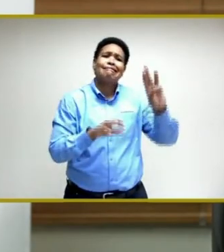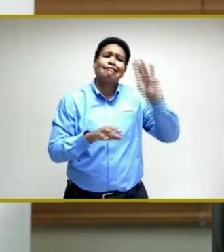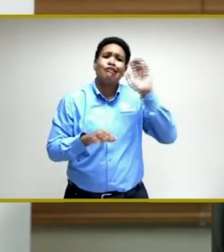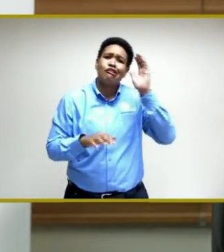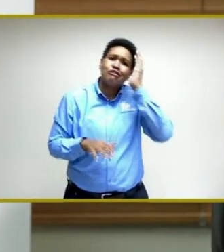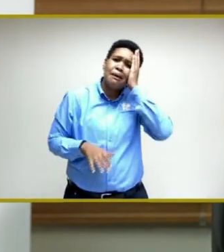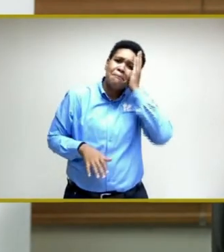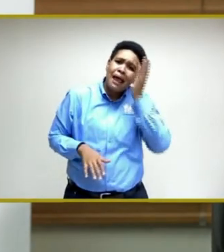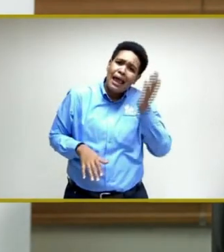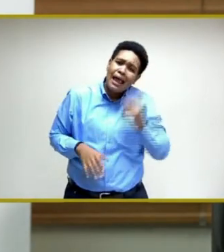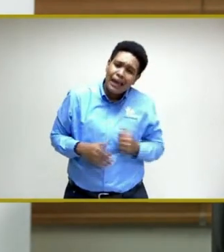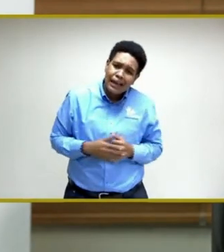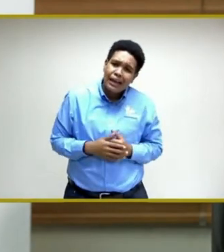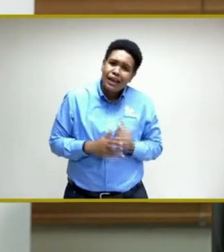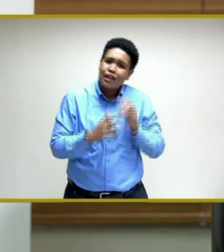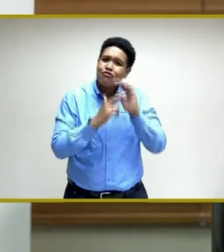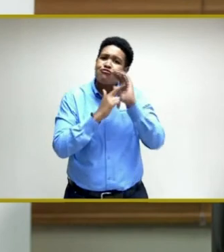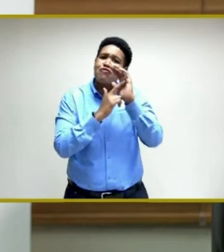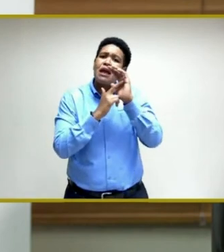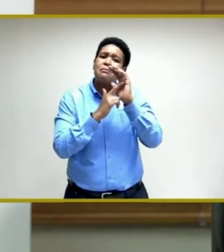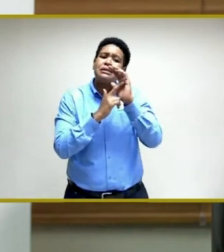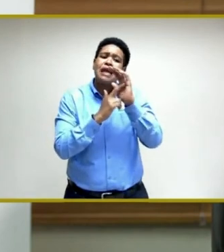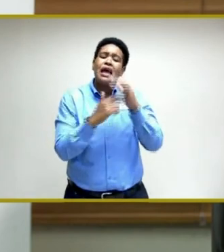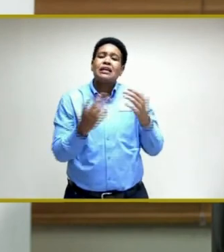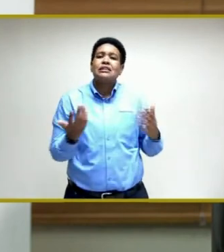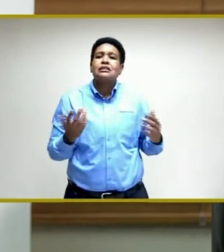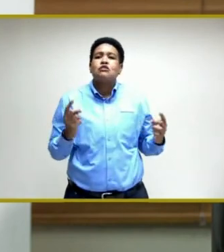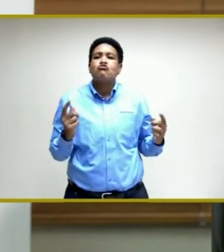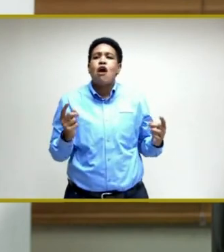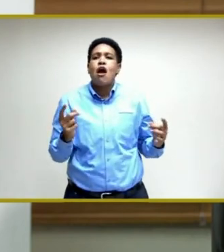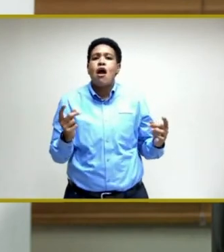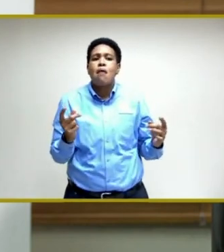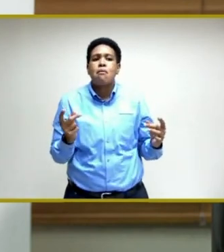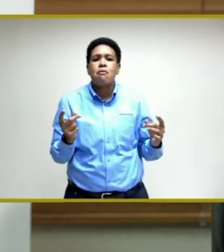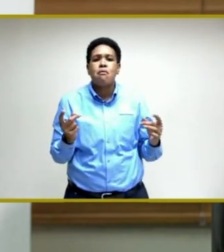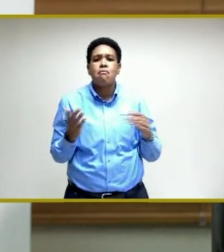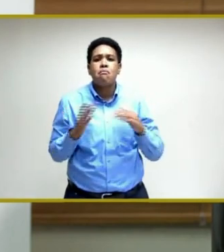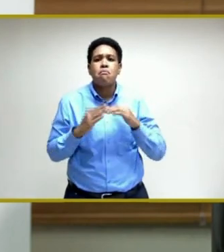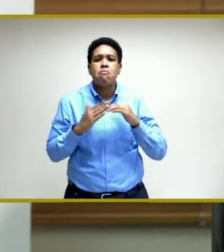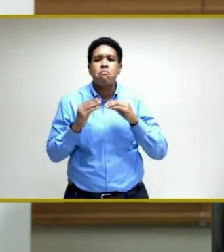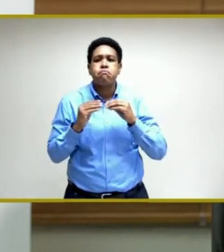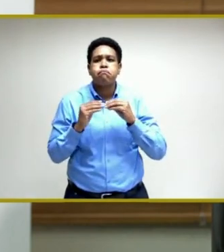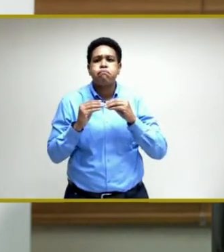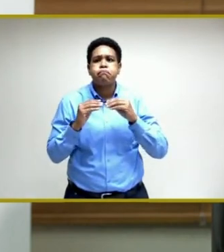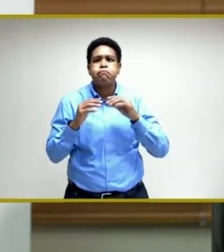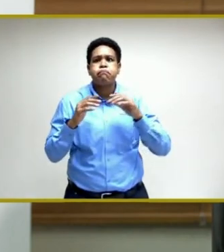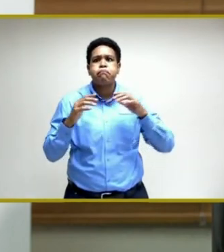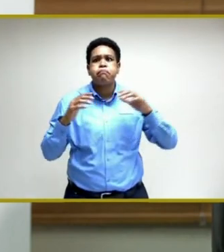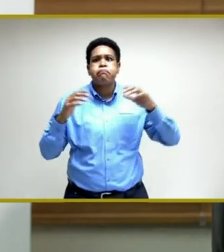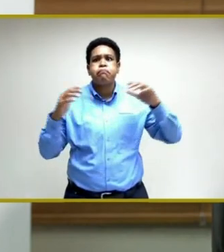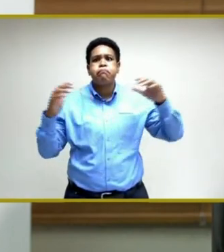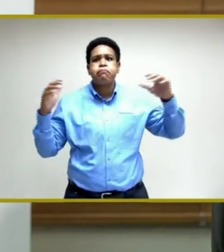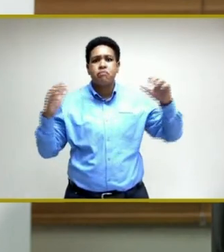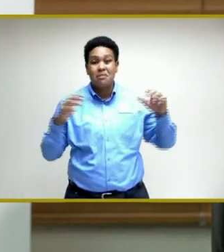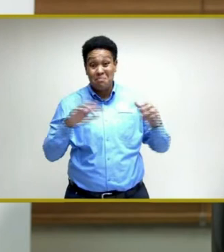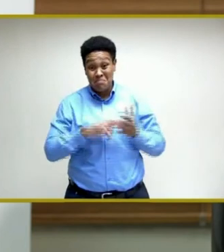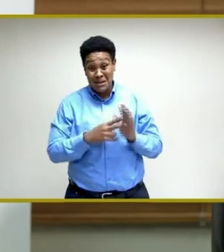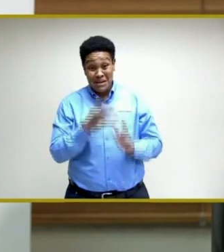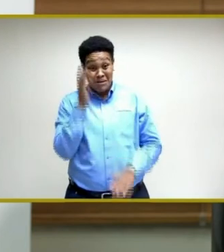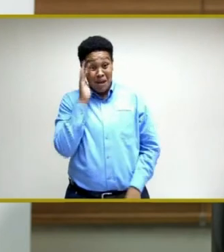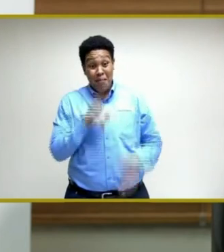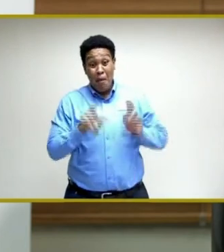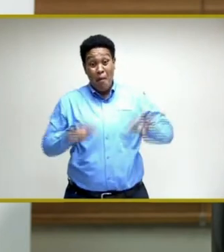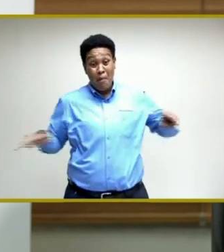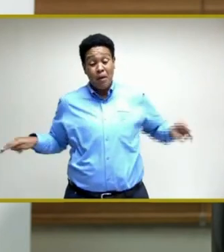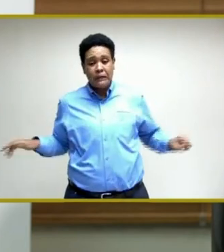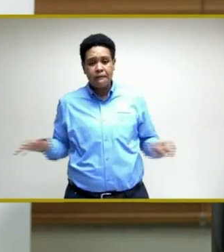represents a rapidly increasing number of occupying of the COVID beds, the